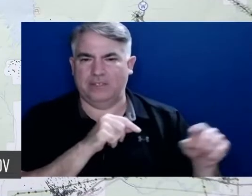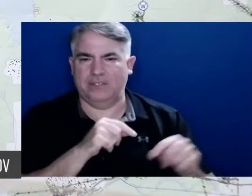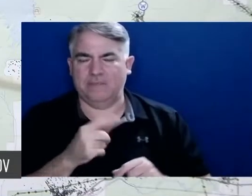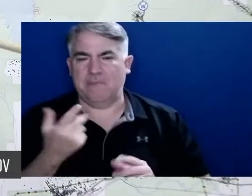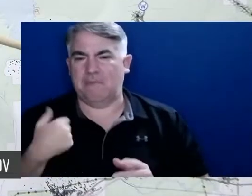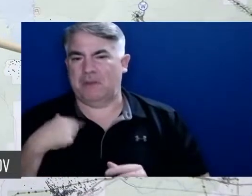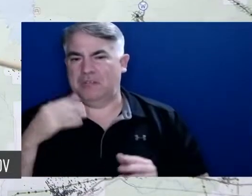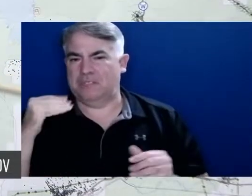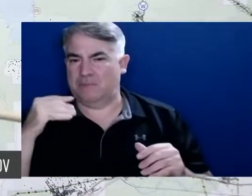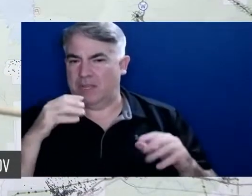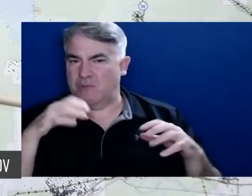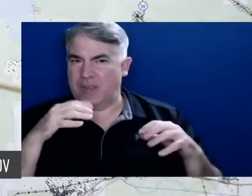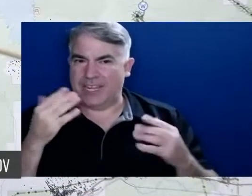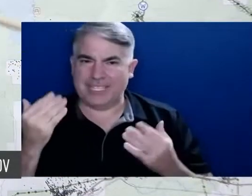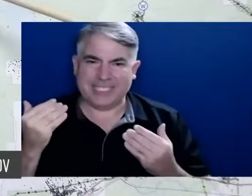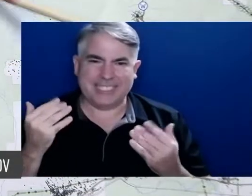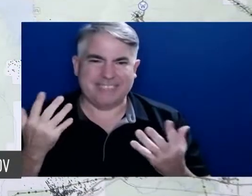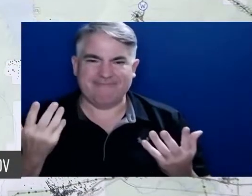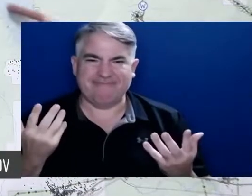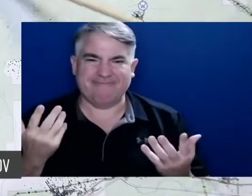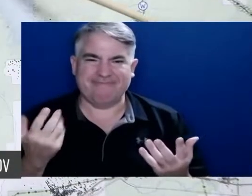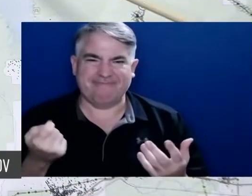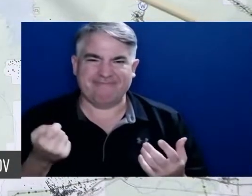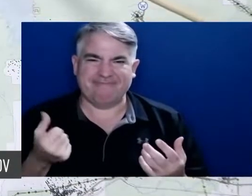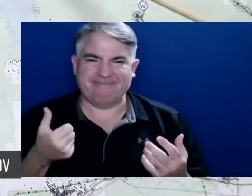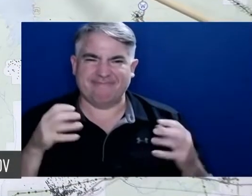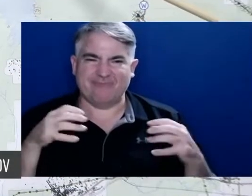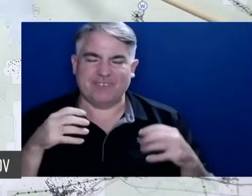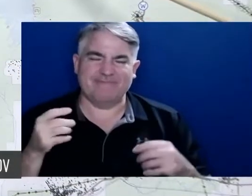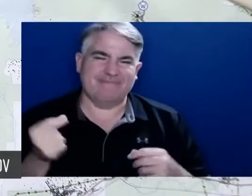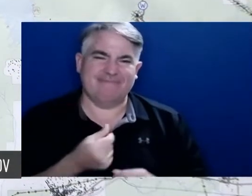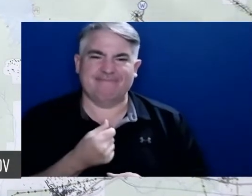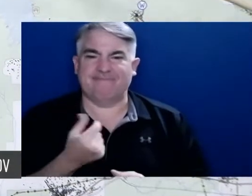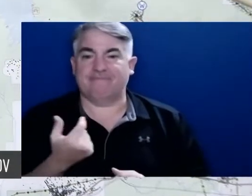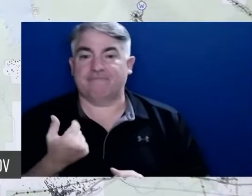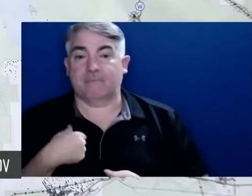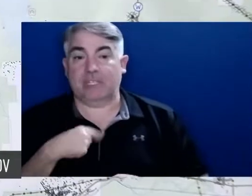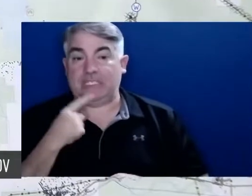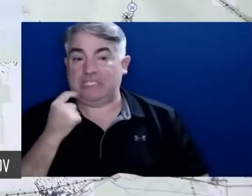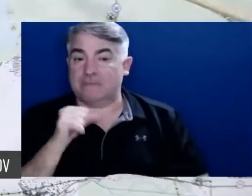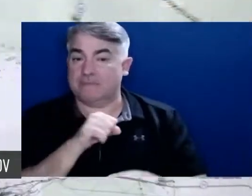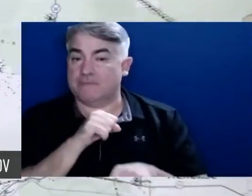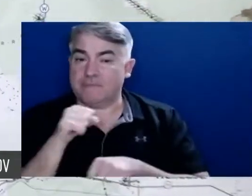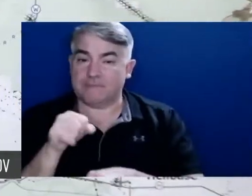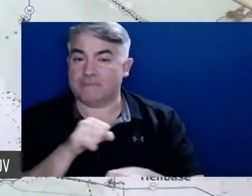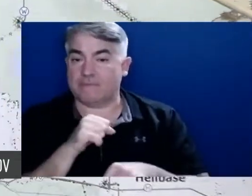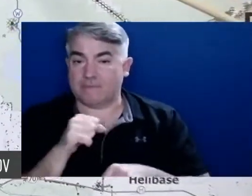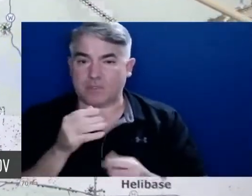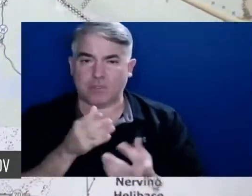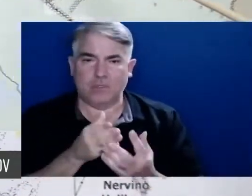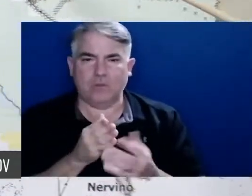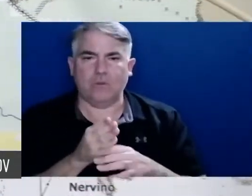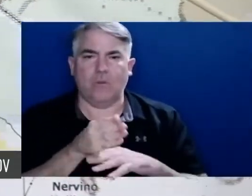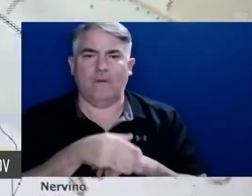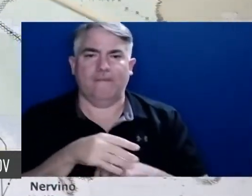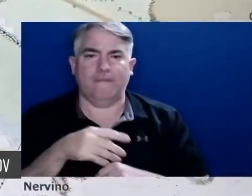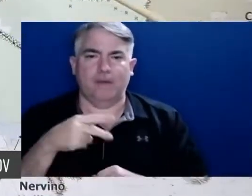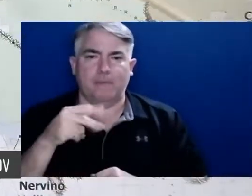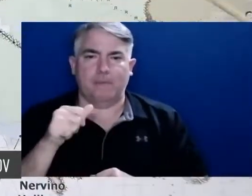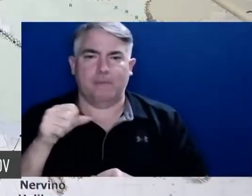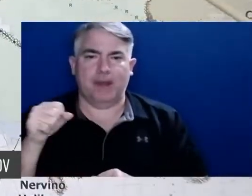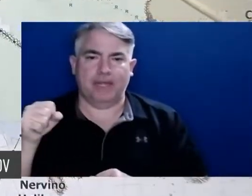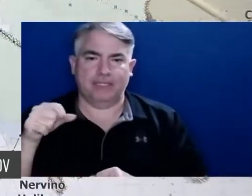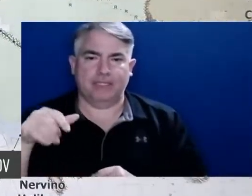I could see on that today. I also drove up through Davis over Bagley Pass and out here into Clover Valley and up the